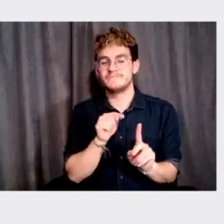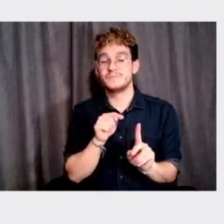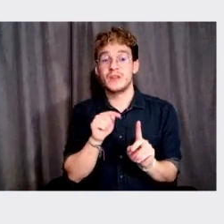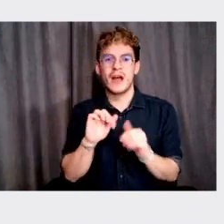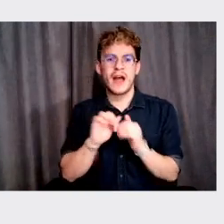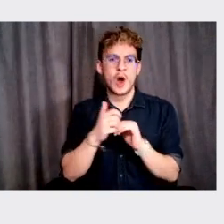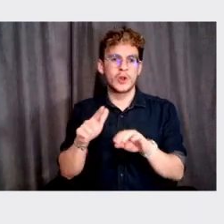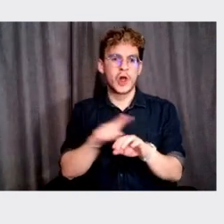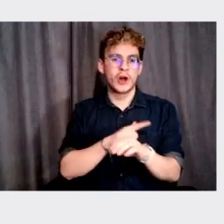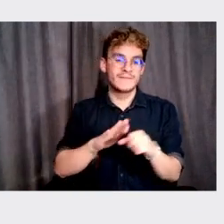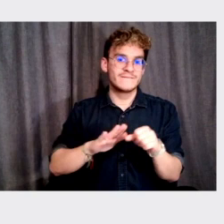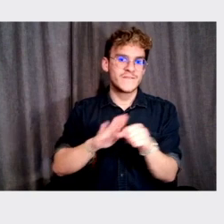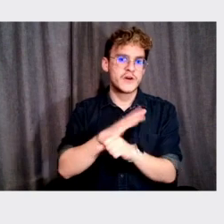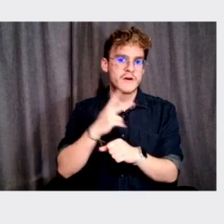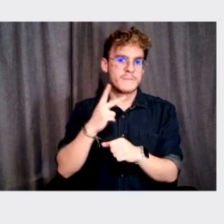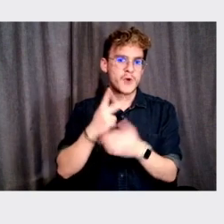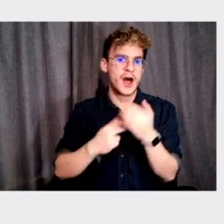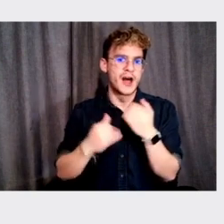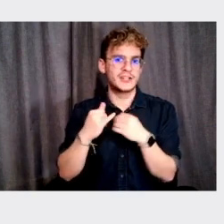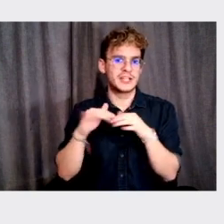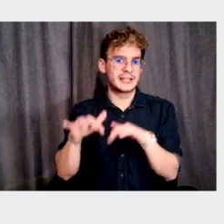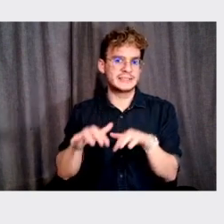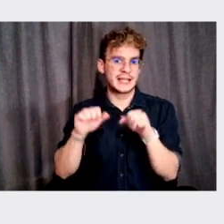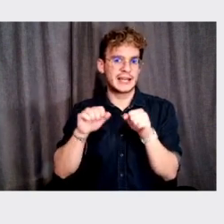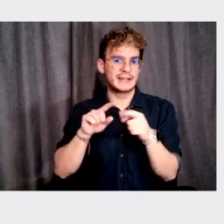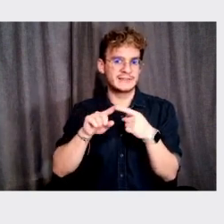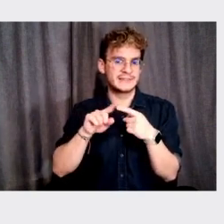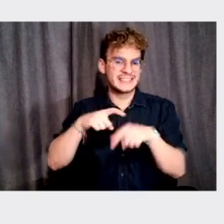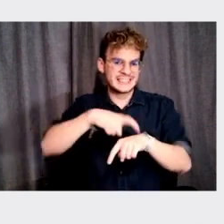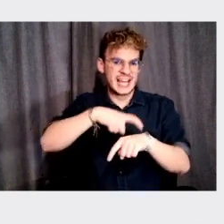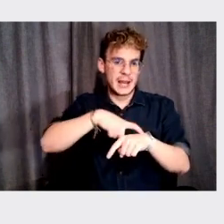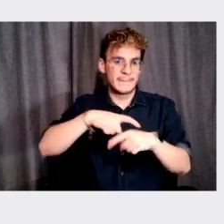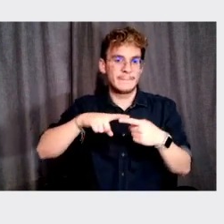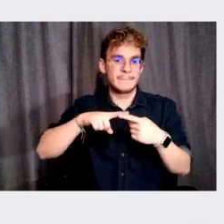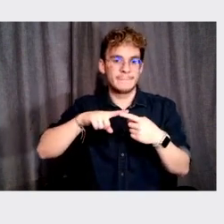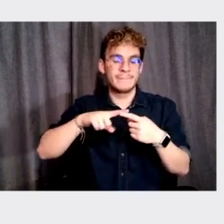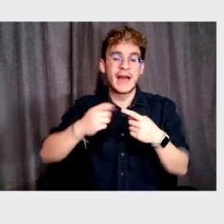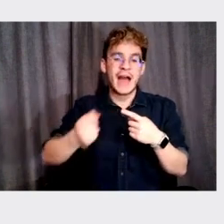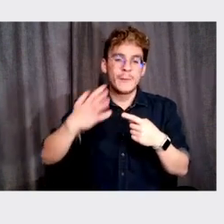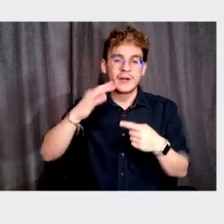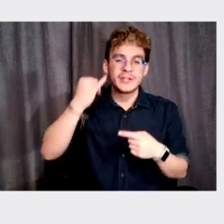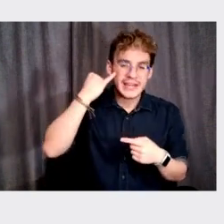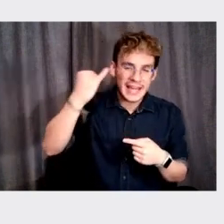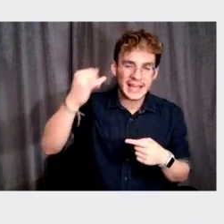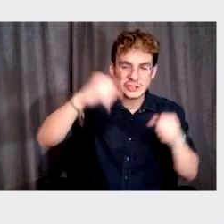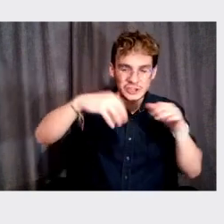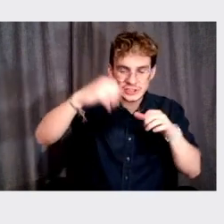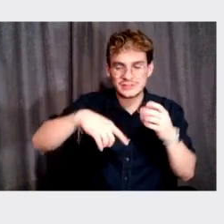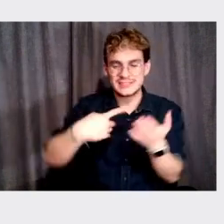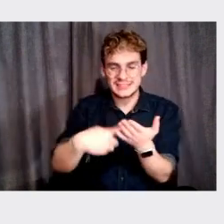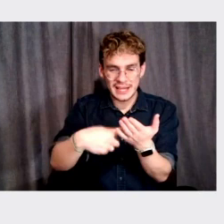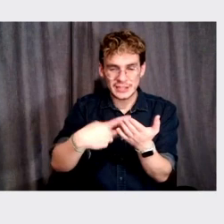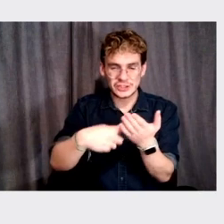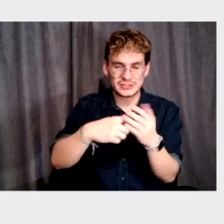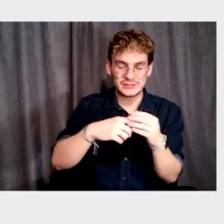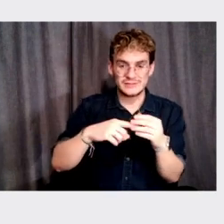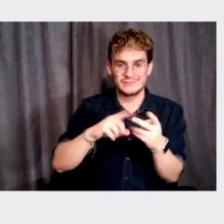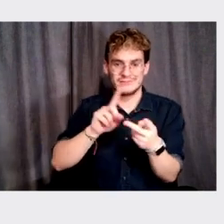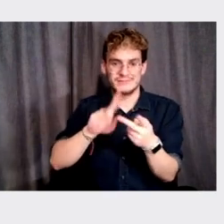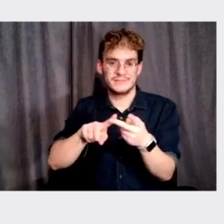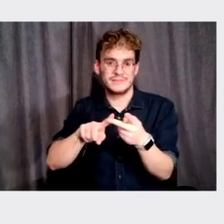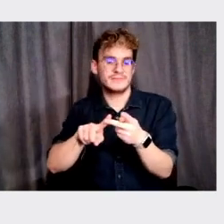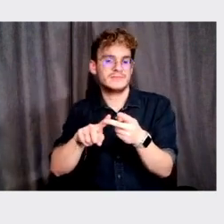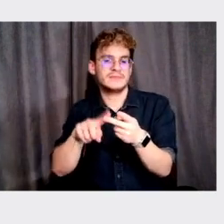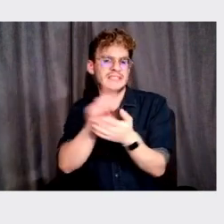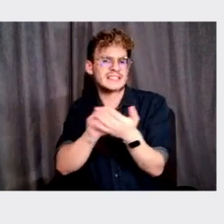how long did the entire project take and how much of that I was ideation discussion exploration as opposed to design development?